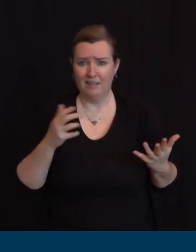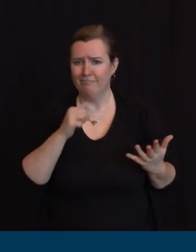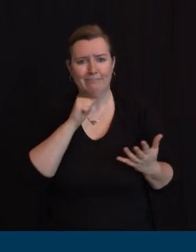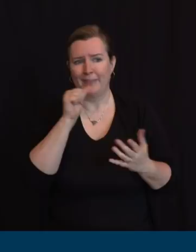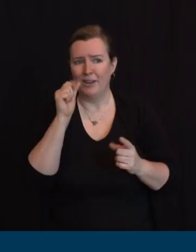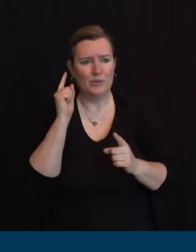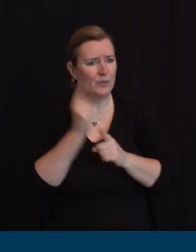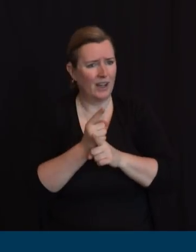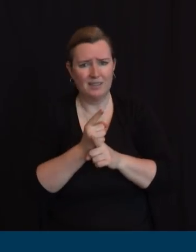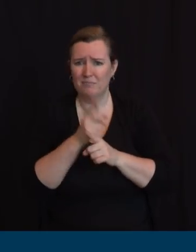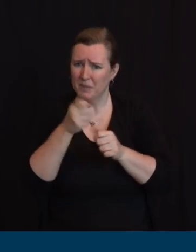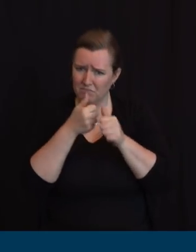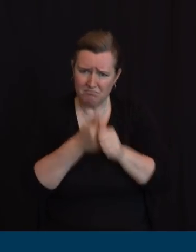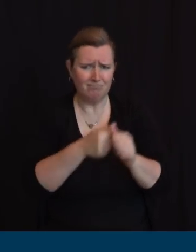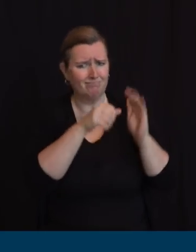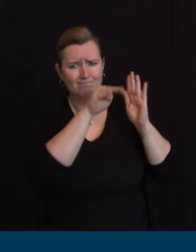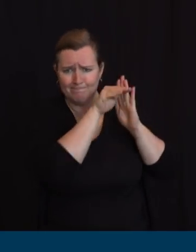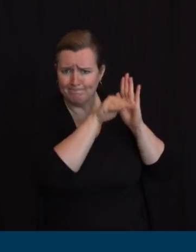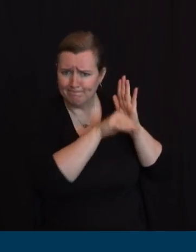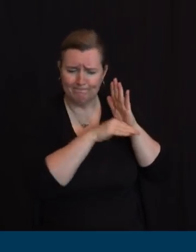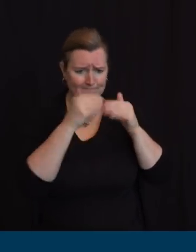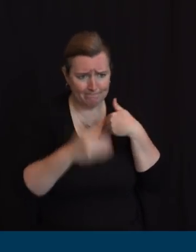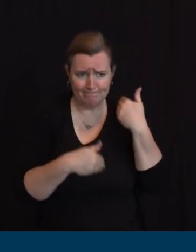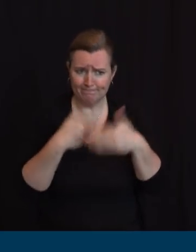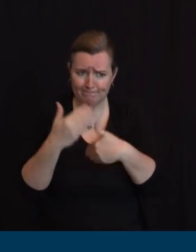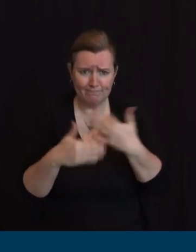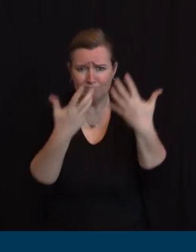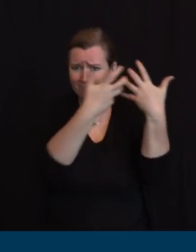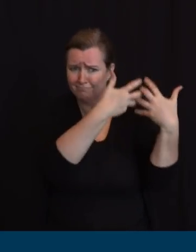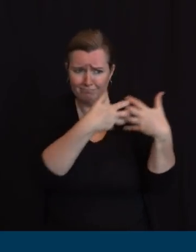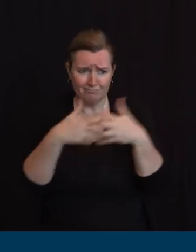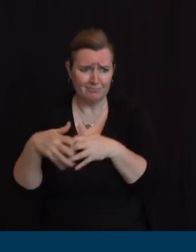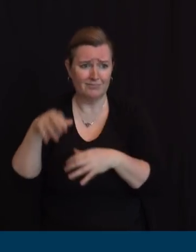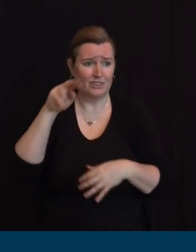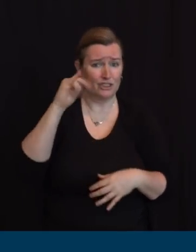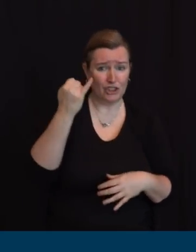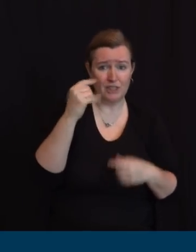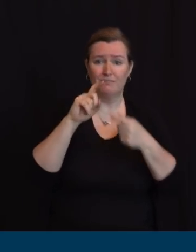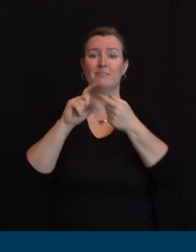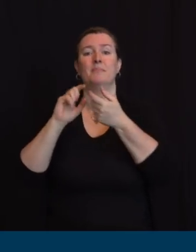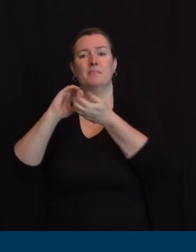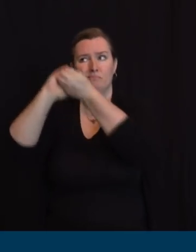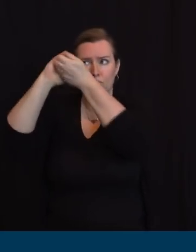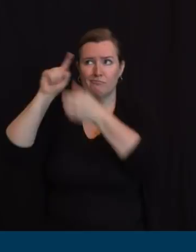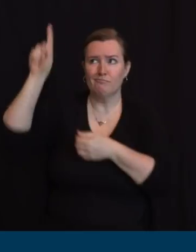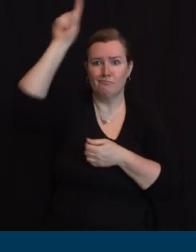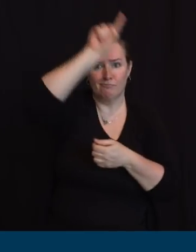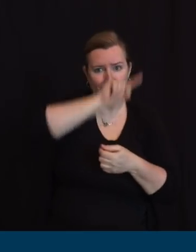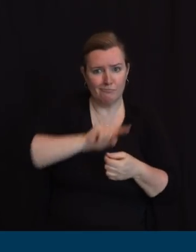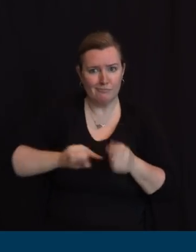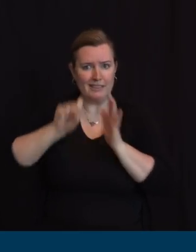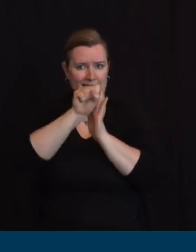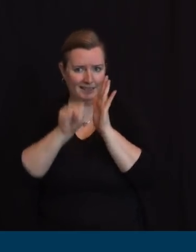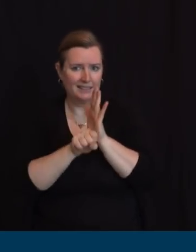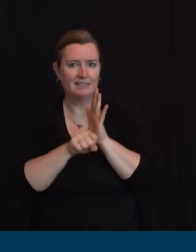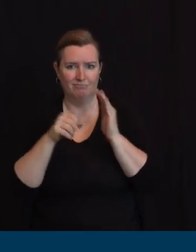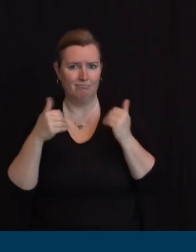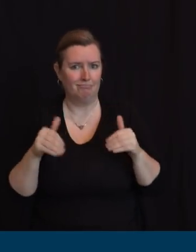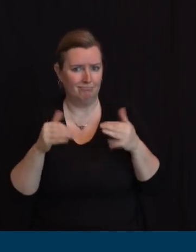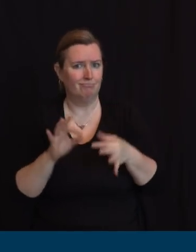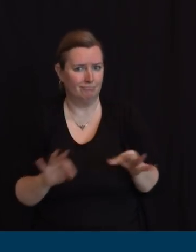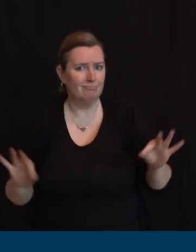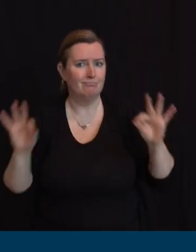That's an absolute necessity. And we saw that as we all sort of closed down our economies and closed down